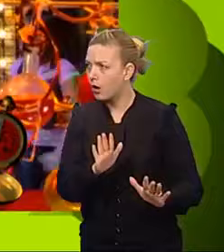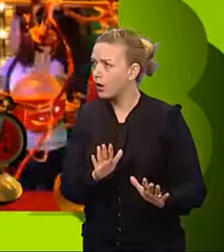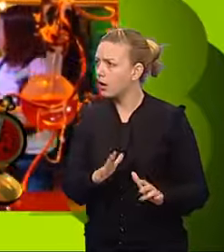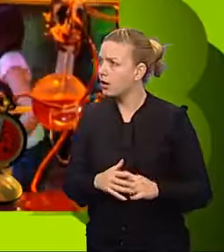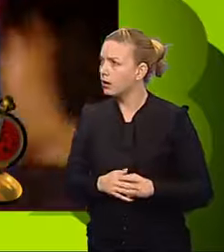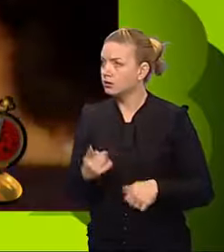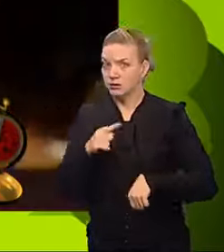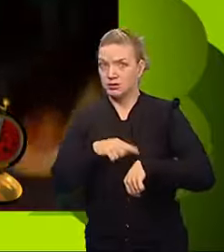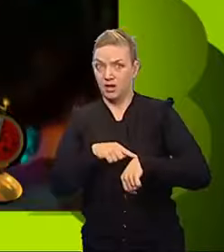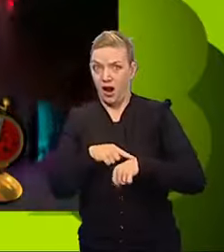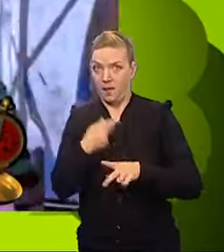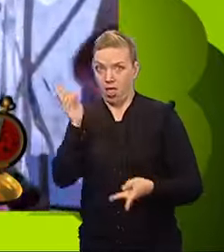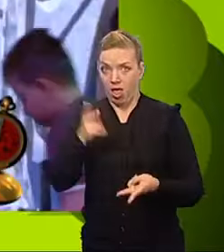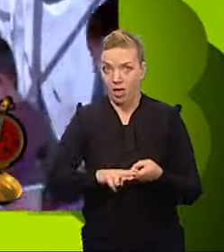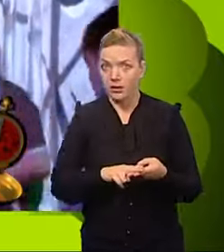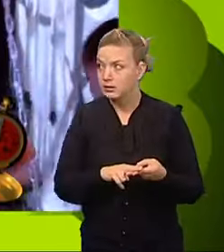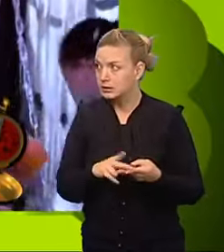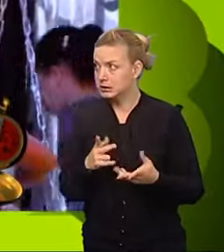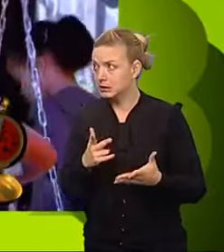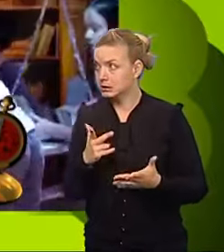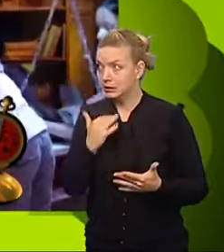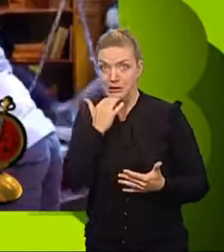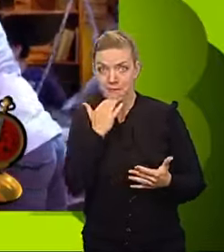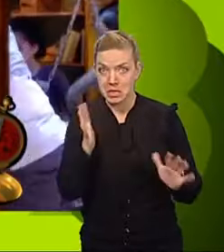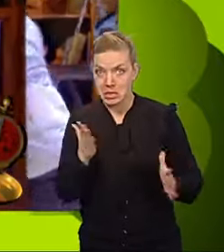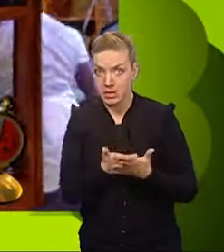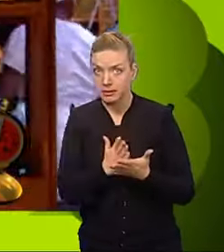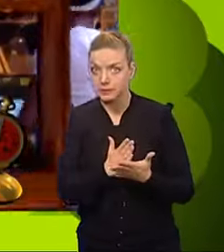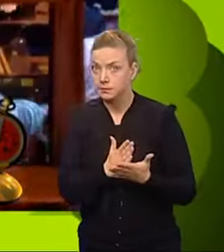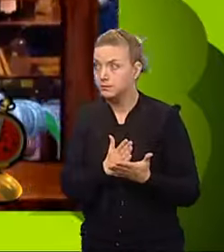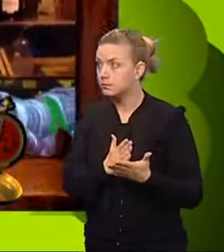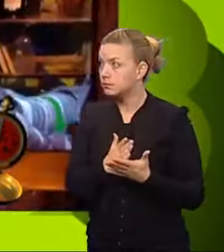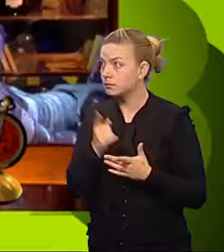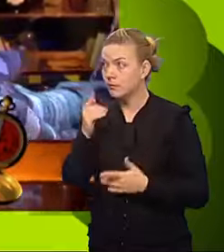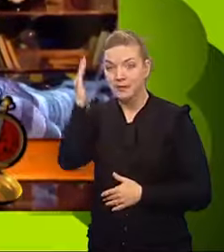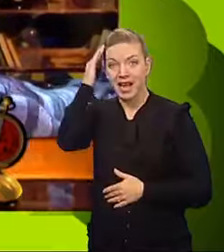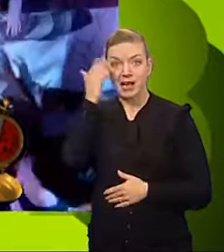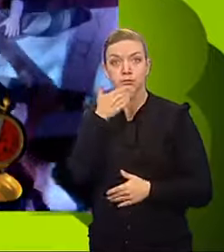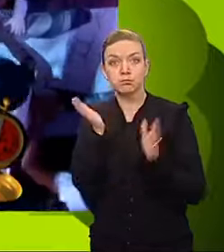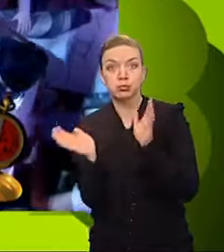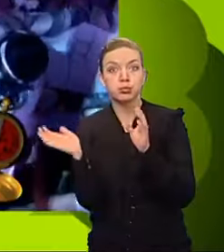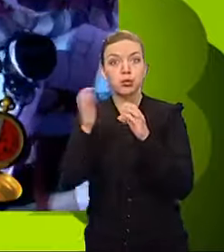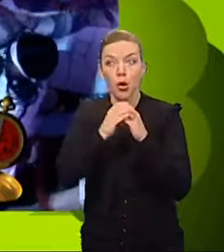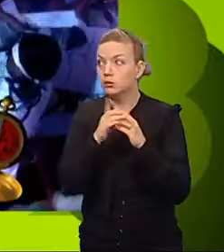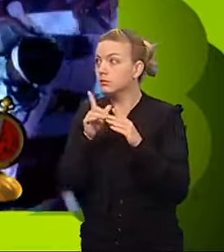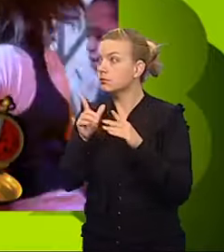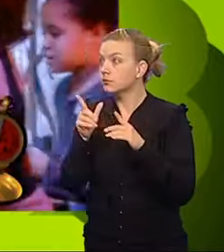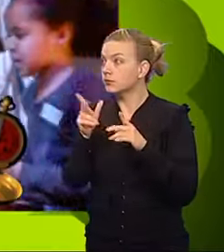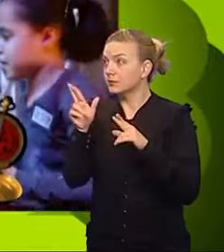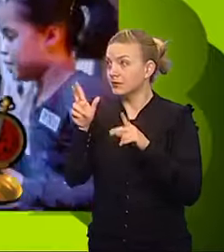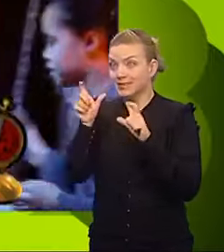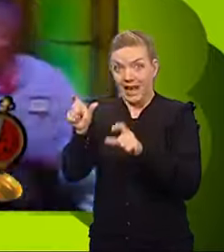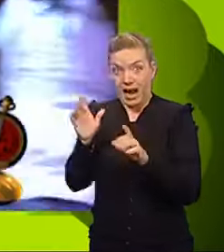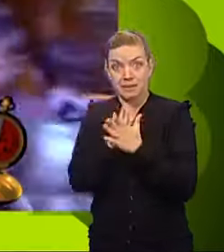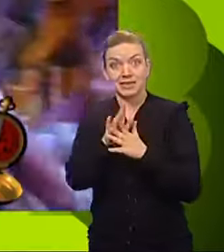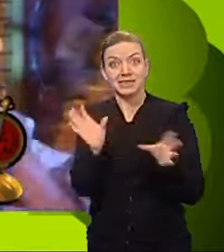Right, time is running out. I'm not sure you've done enough. Look, the head isn't closed properly. If it stays like that, the team have failed. You're